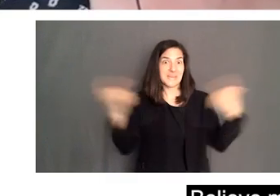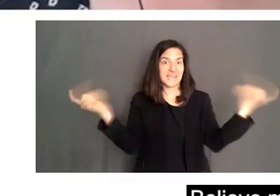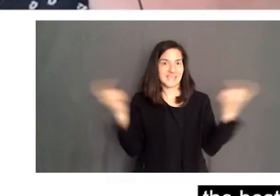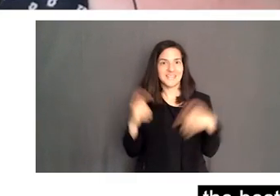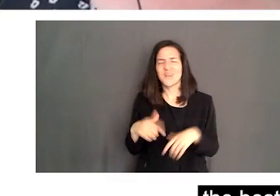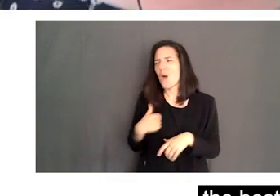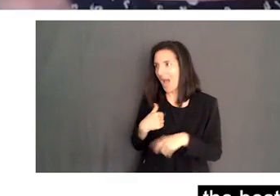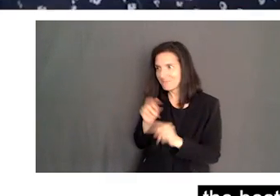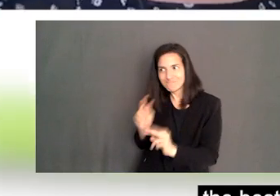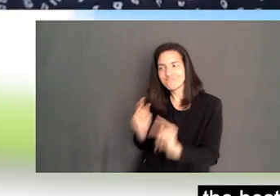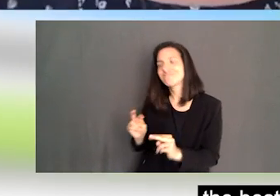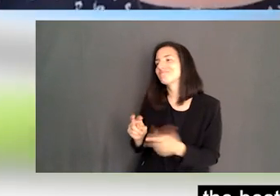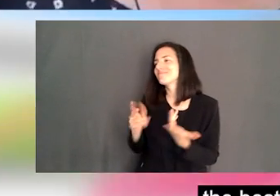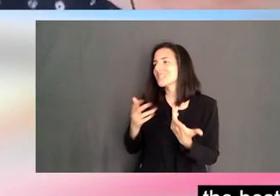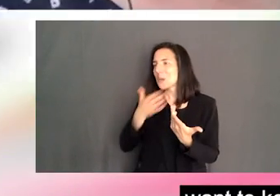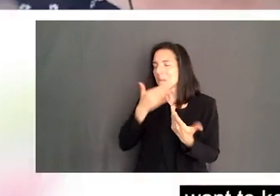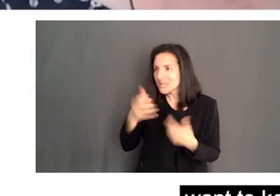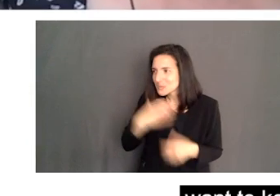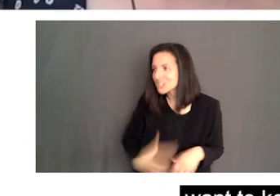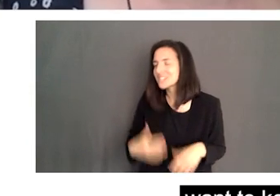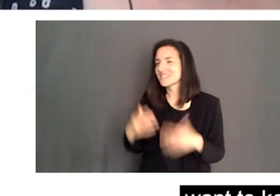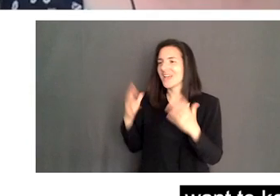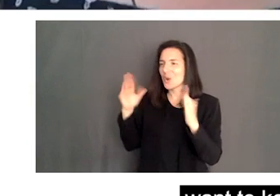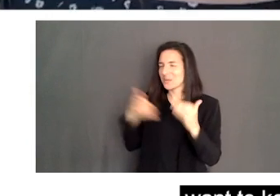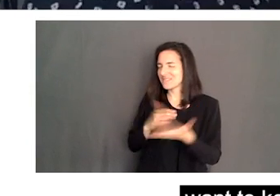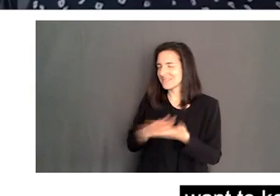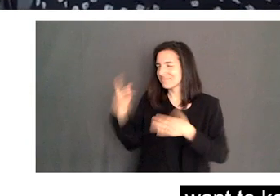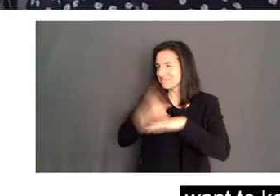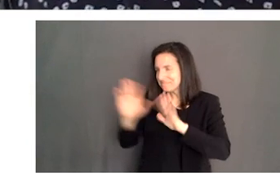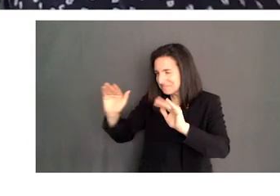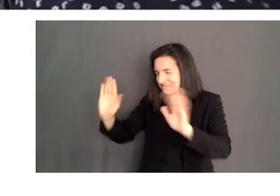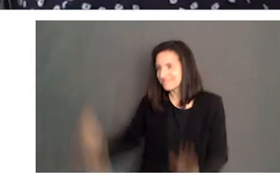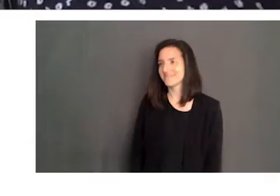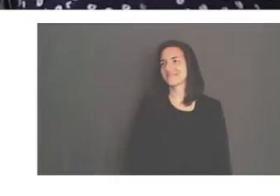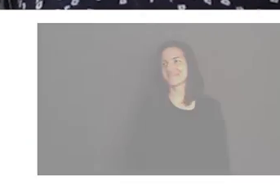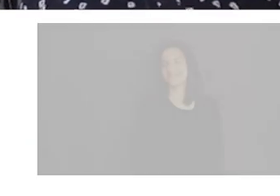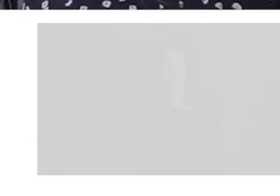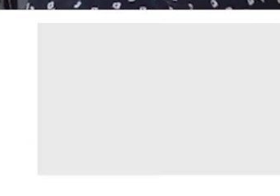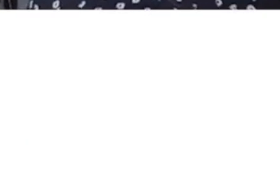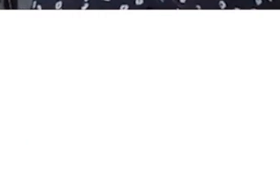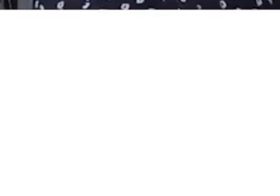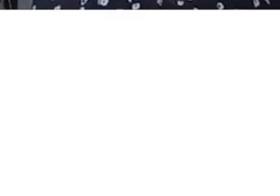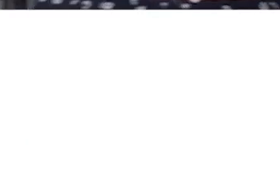So again, all the best and go get those things done. We don't want to keep you any longer. Thank you. Take care. Be safe. Bye now.